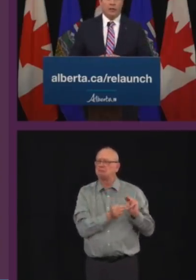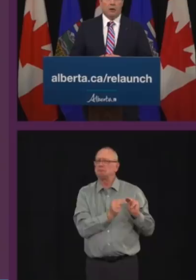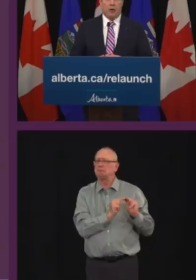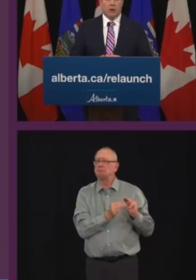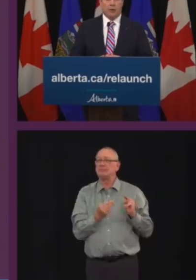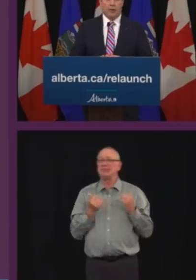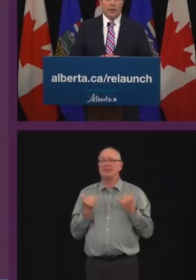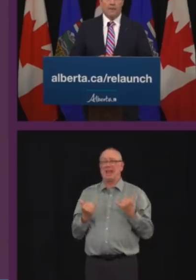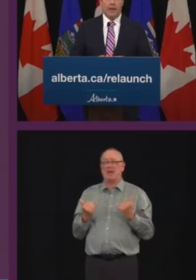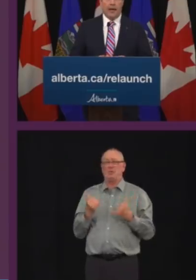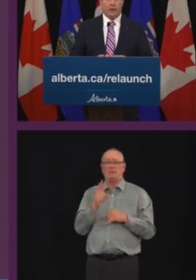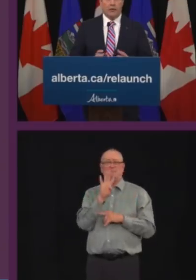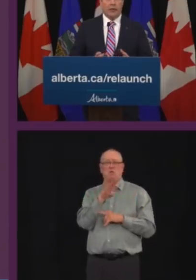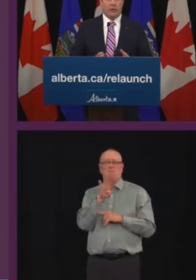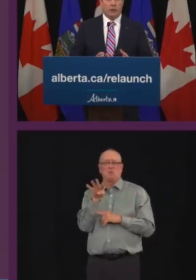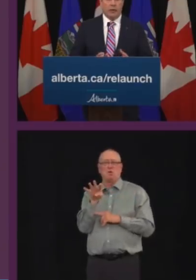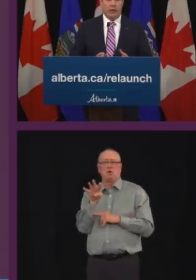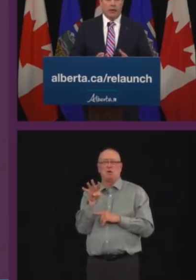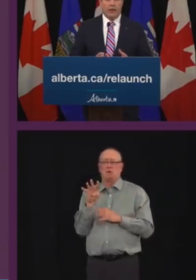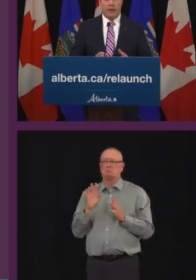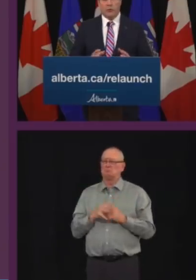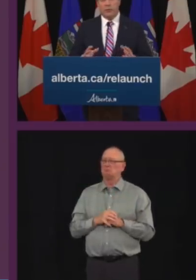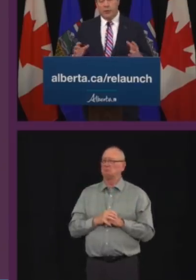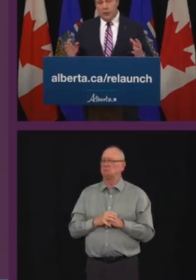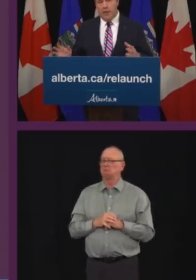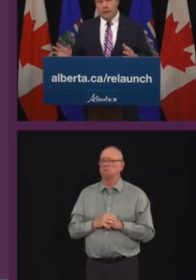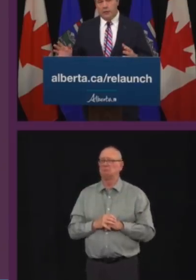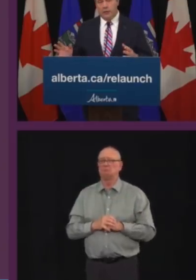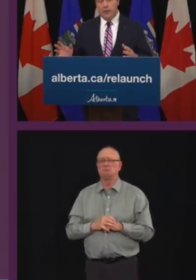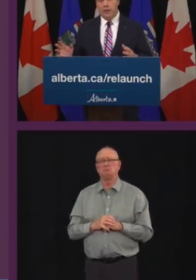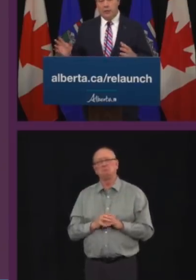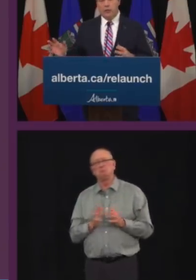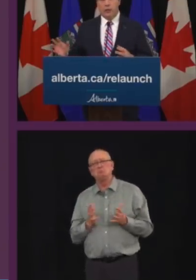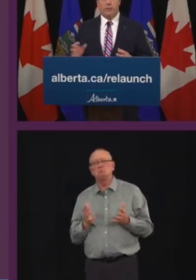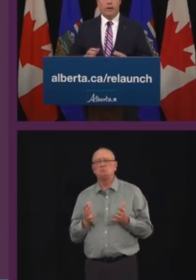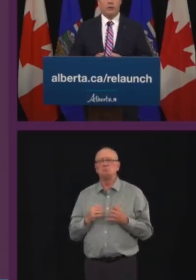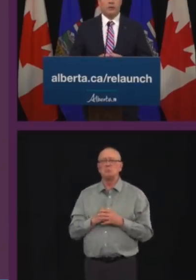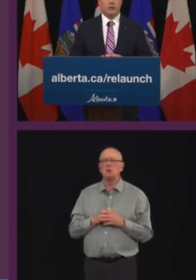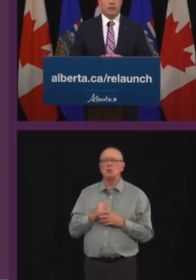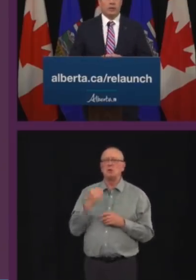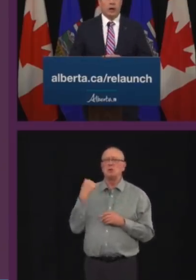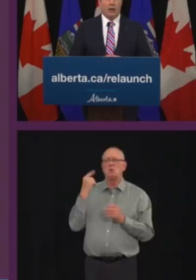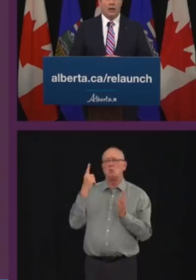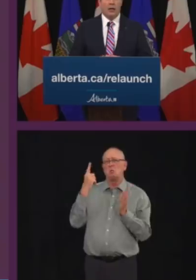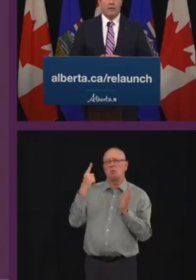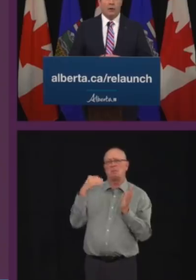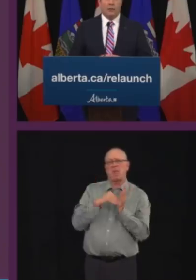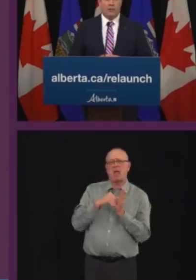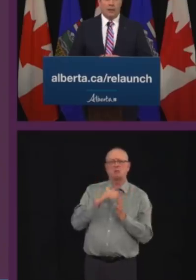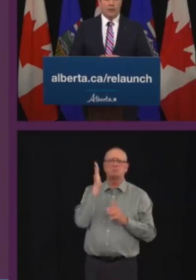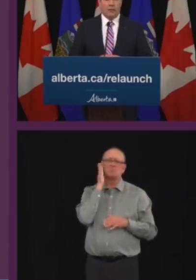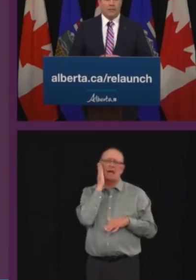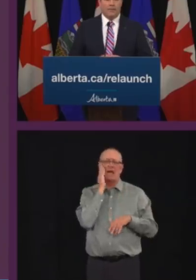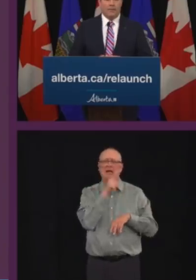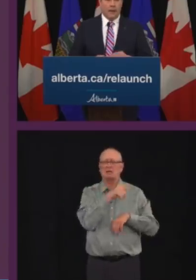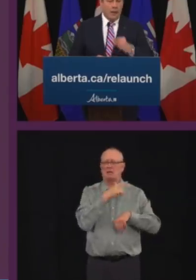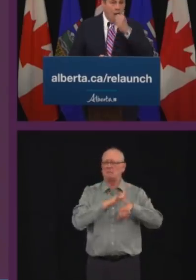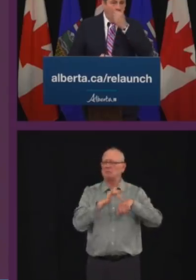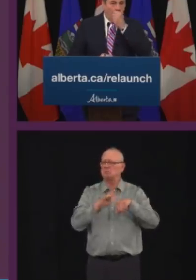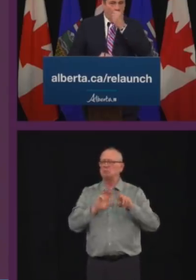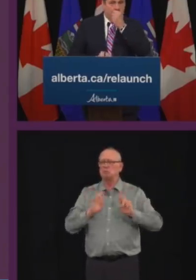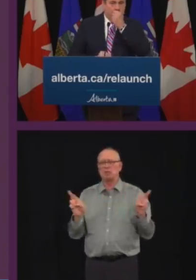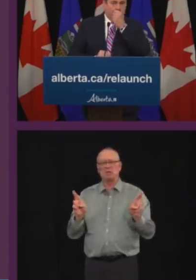patients in hospital as of yesterday. And that's with about a thousand acute care beds set aside for COVID patients.